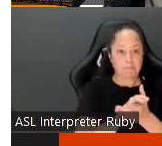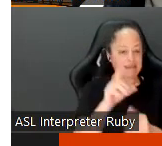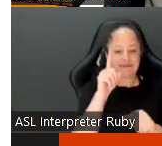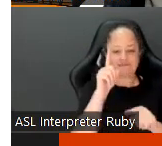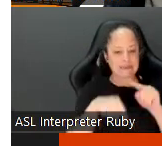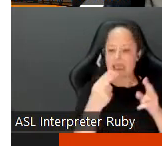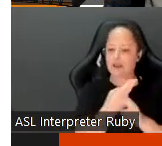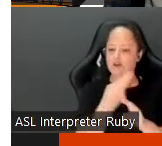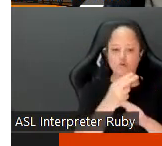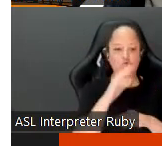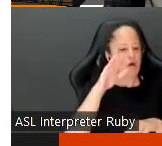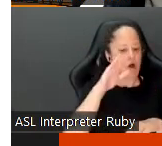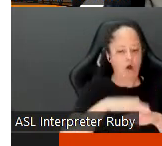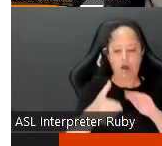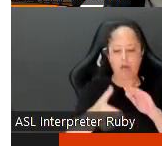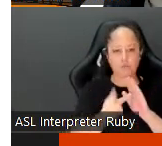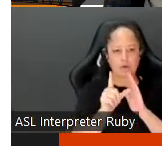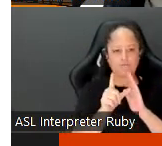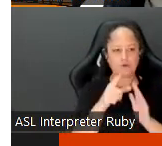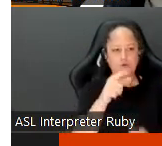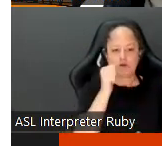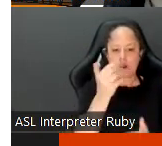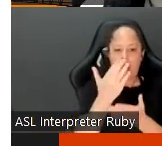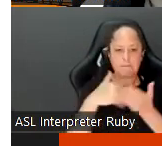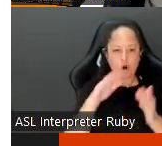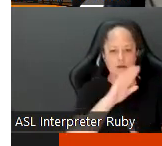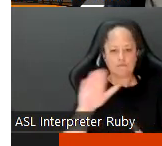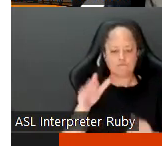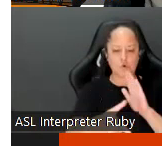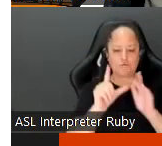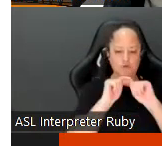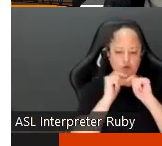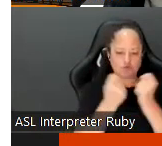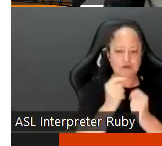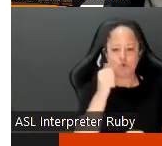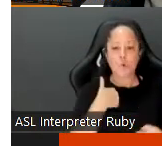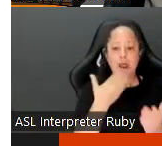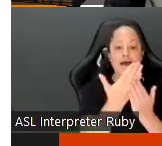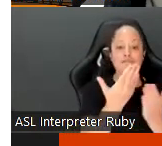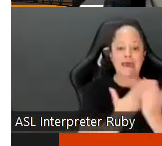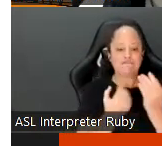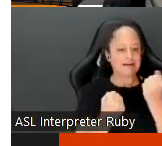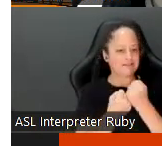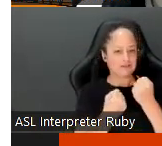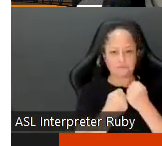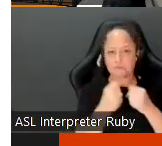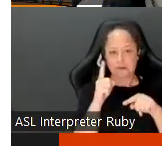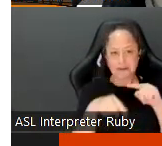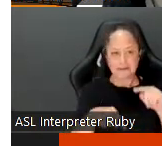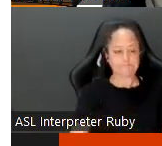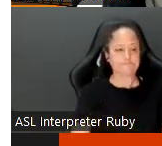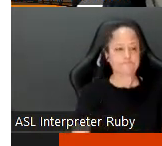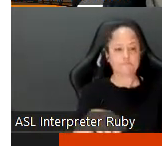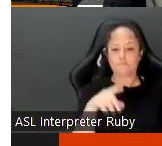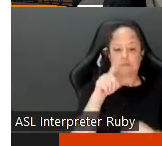cannot use it on the review um if they're not part of your review team and you don't have evidence to support it okay you